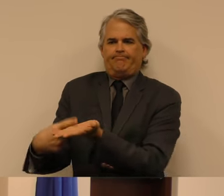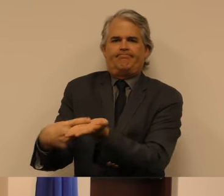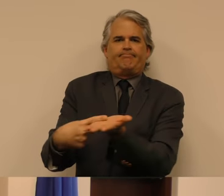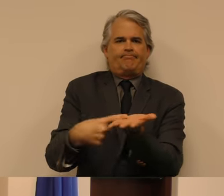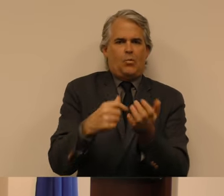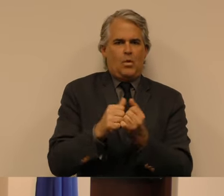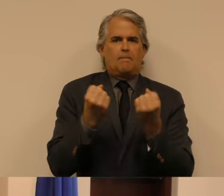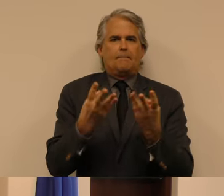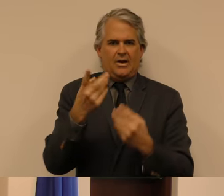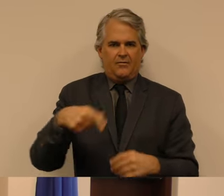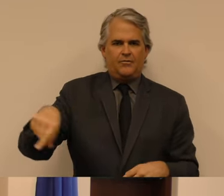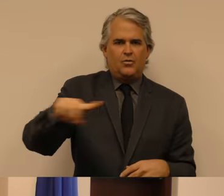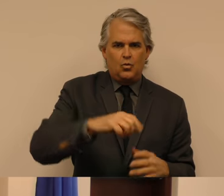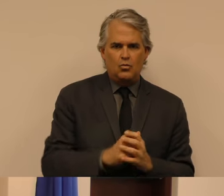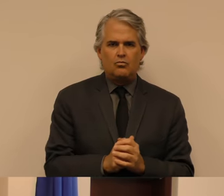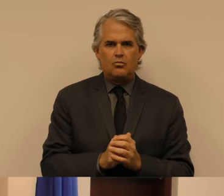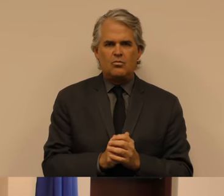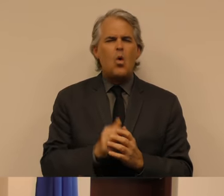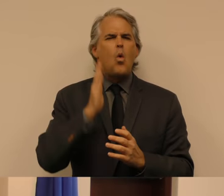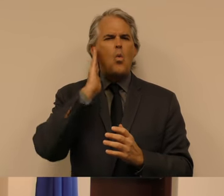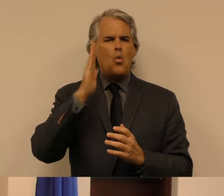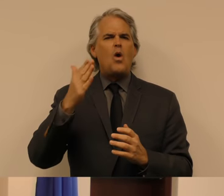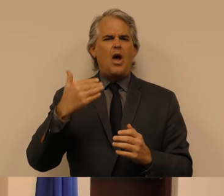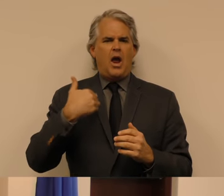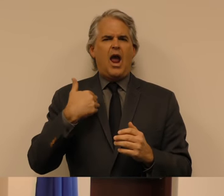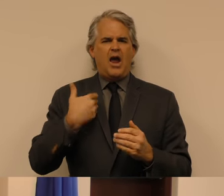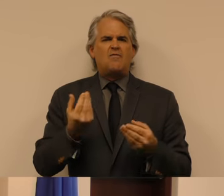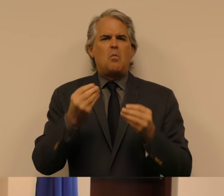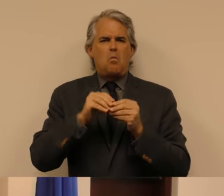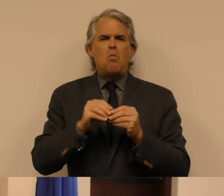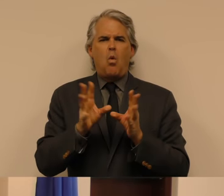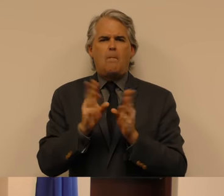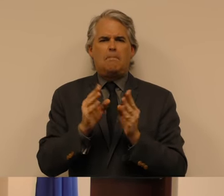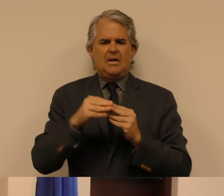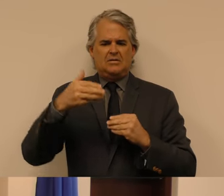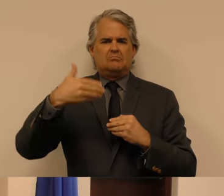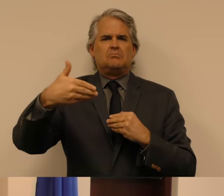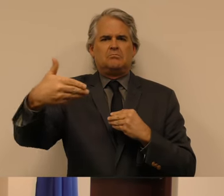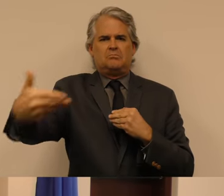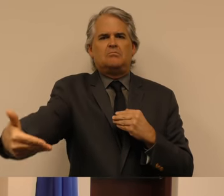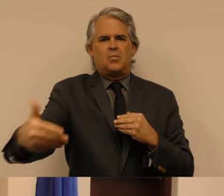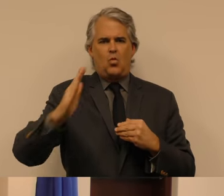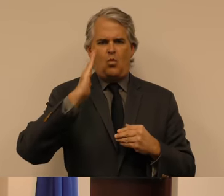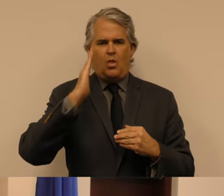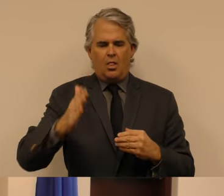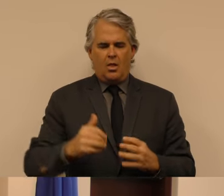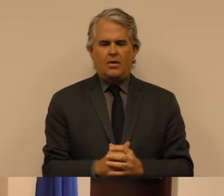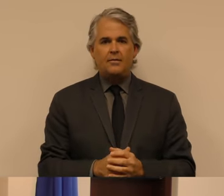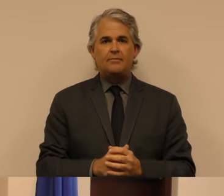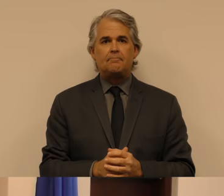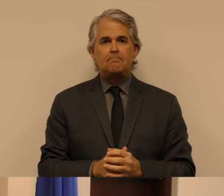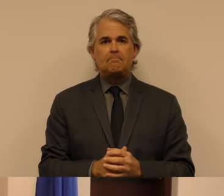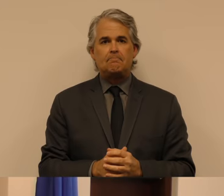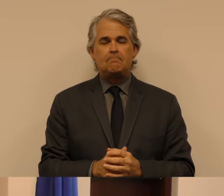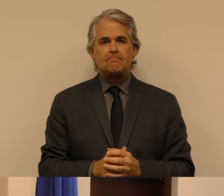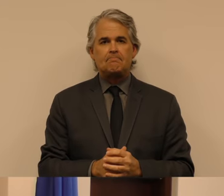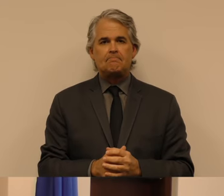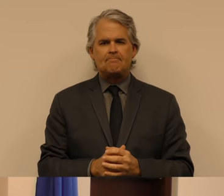And we have scheduled a few more group meetings as well in the days to come. I look forward to meaningful,